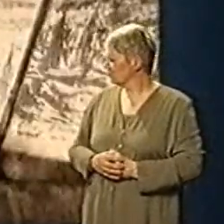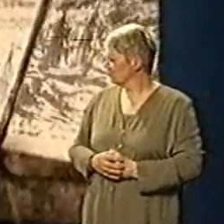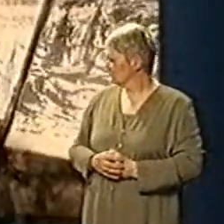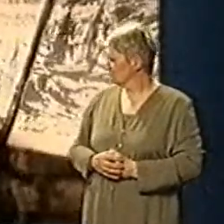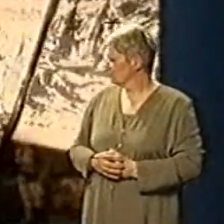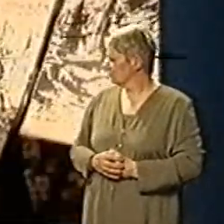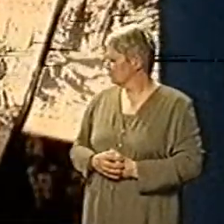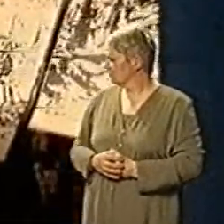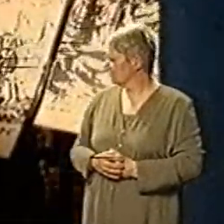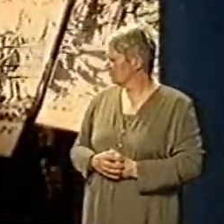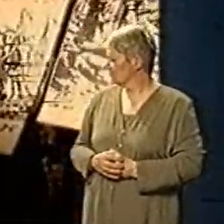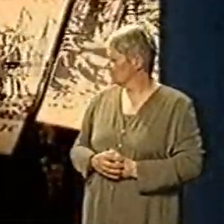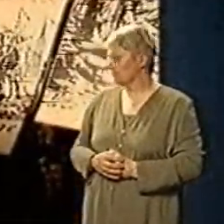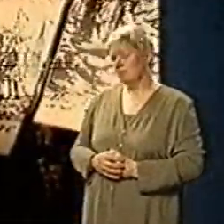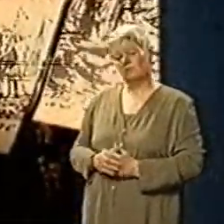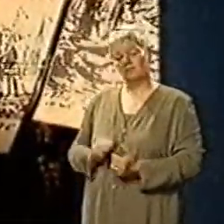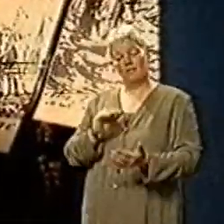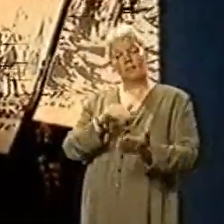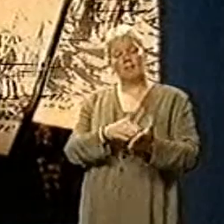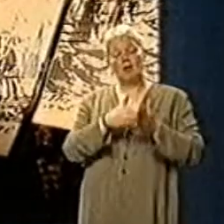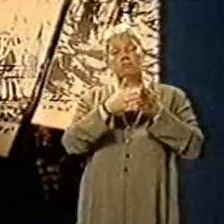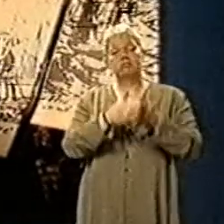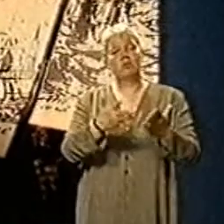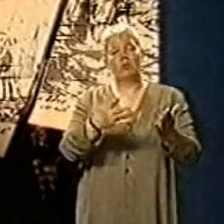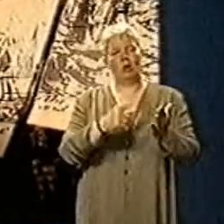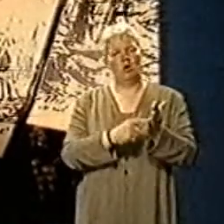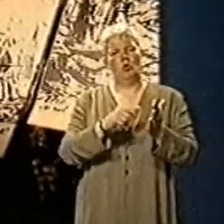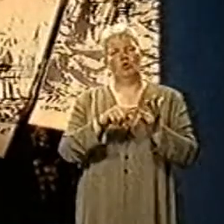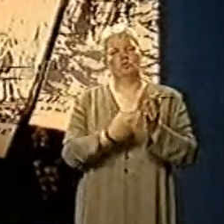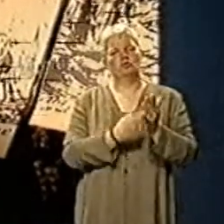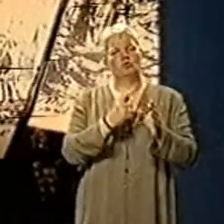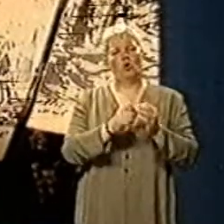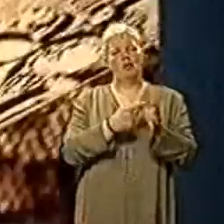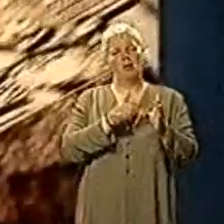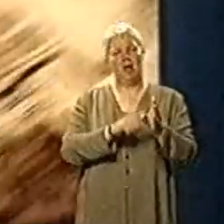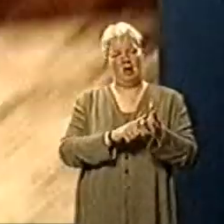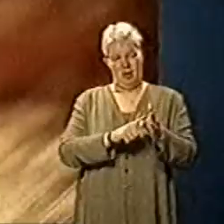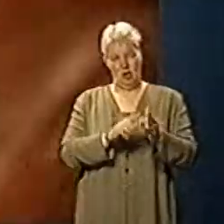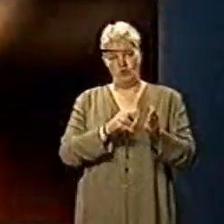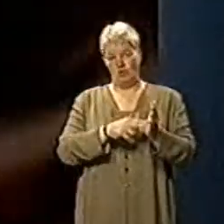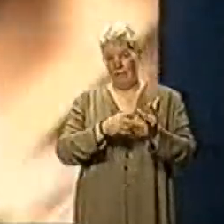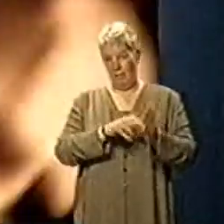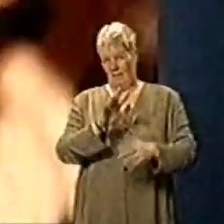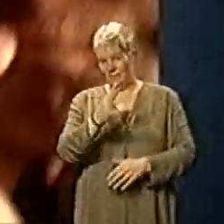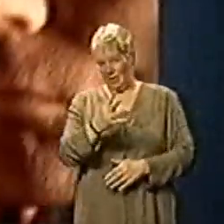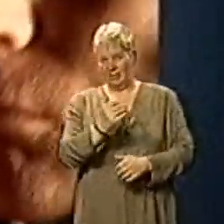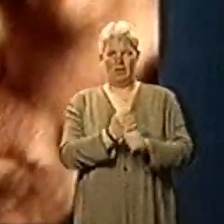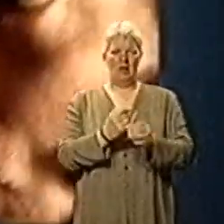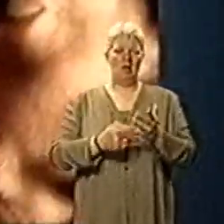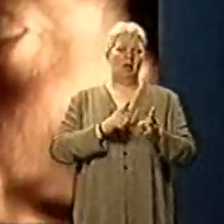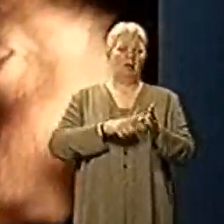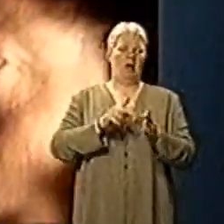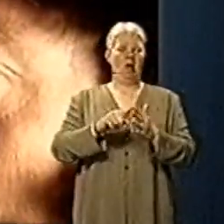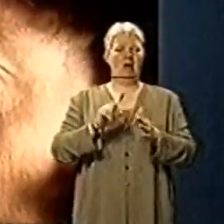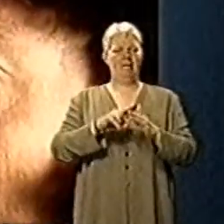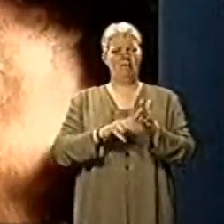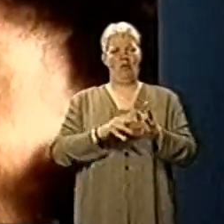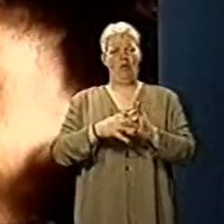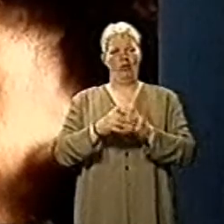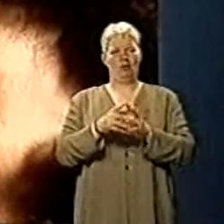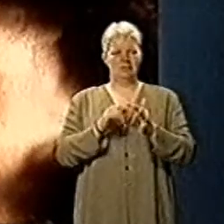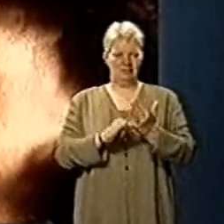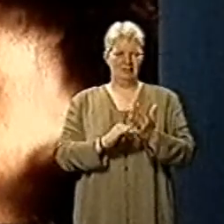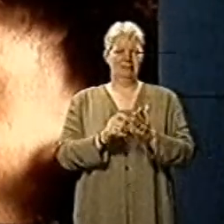He landed at Torbay on November 5th, Guy Fawkes' day. Obviously, God was a